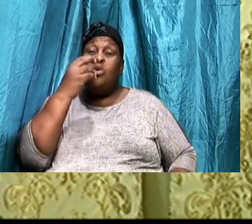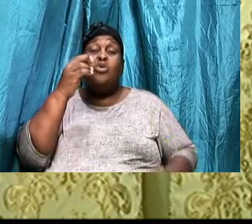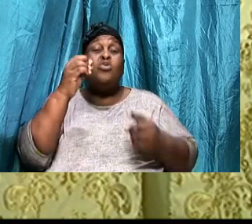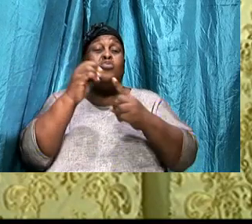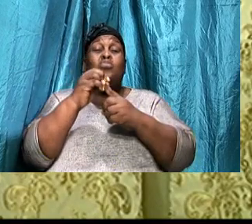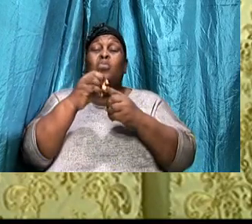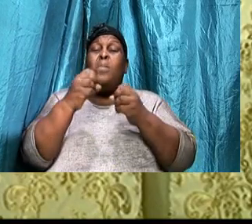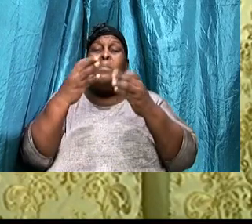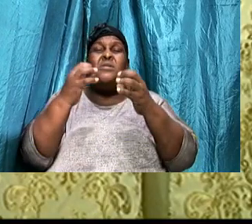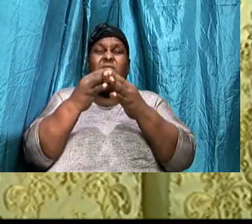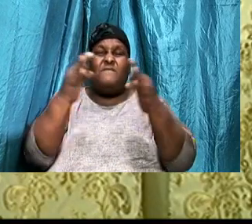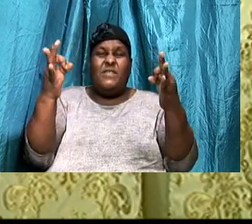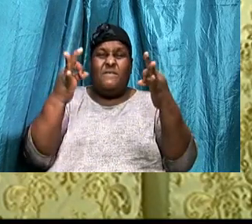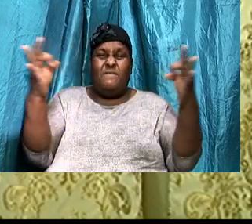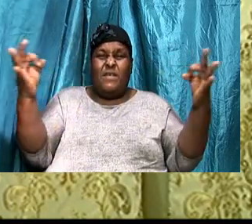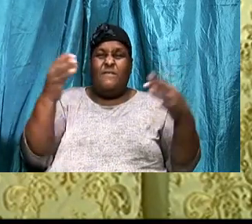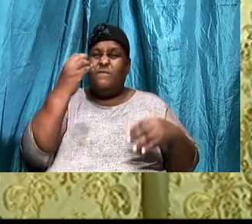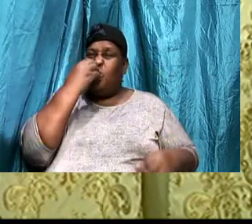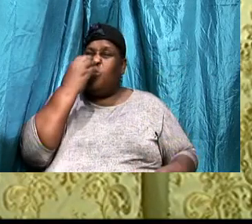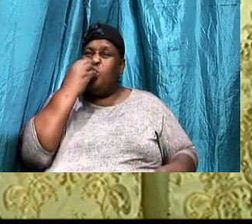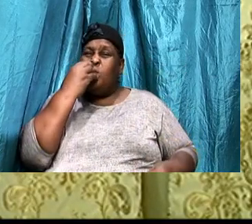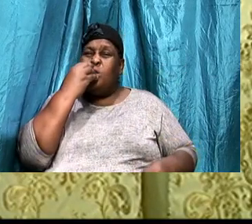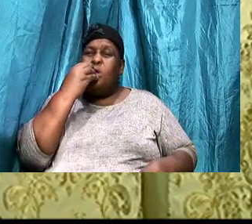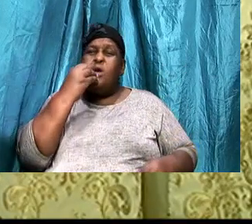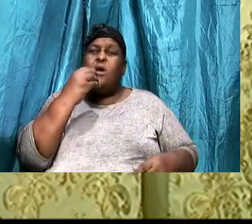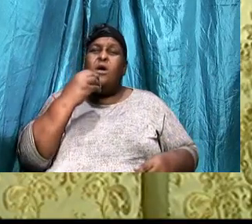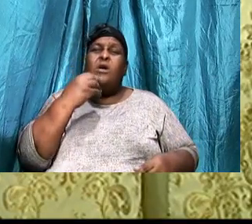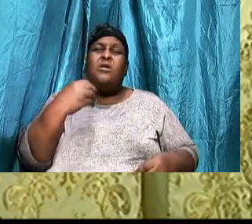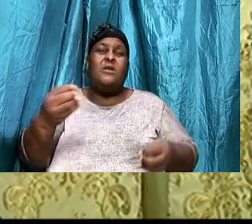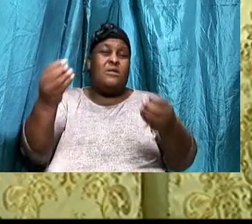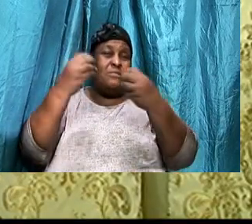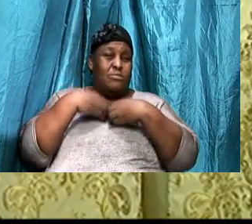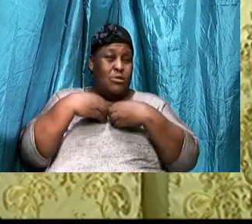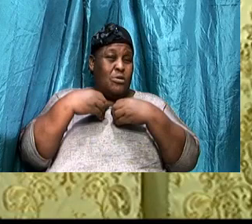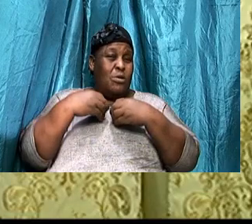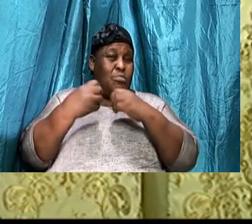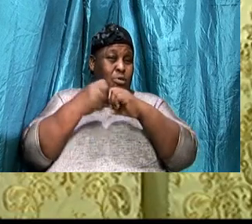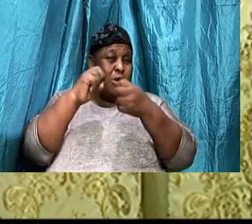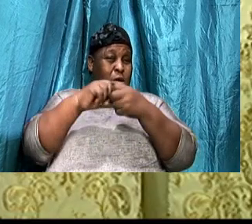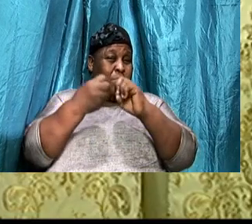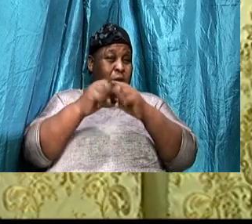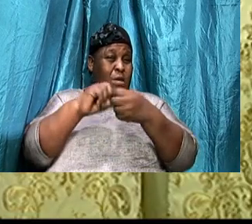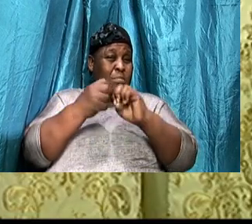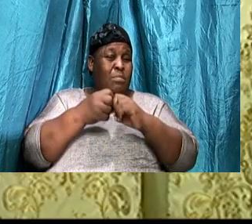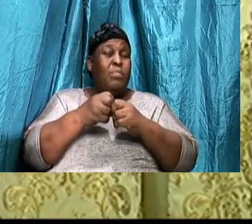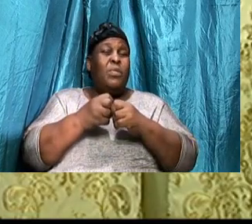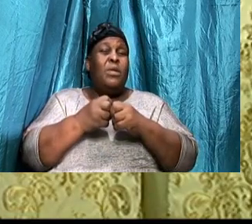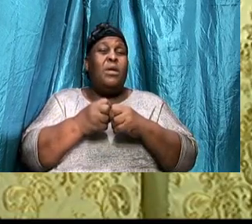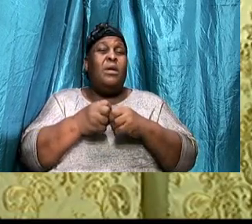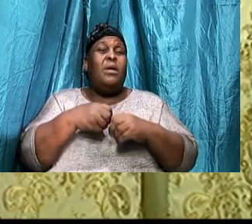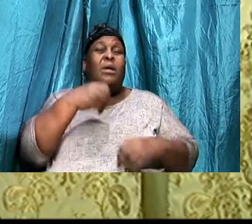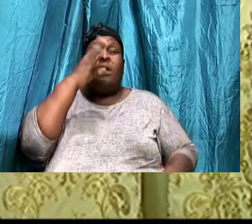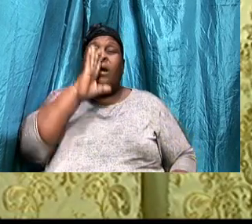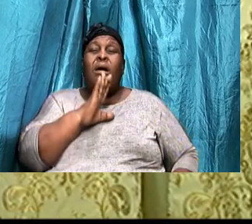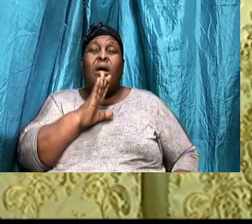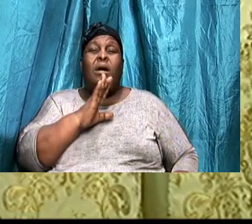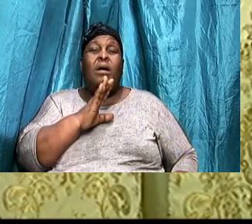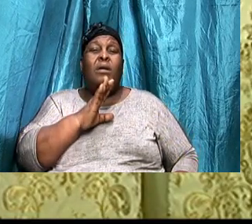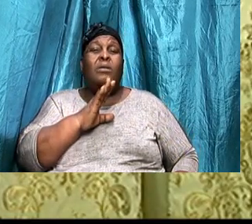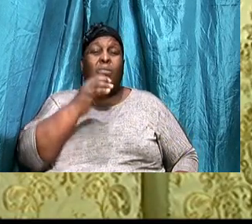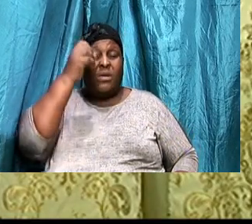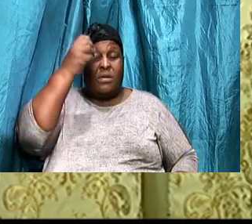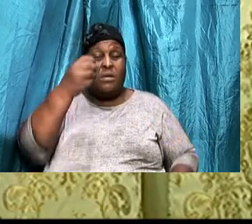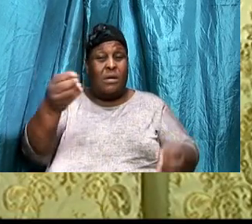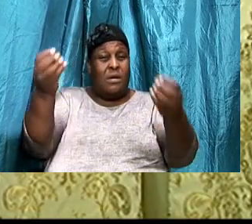going to be a problem, God has given us wisdom, To know, That if we drink, much sugar, It's going to be a problem,